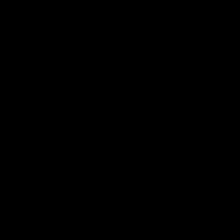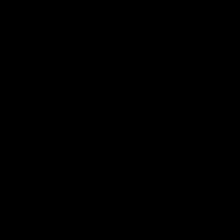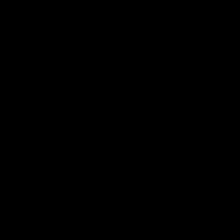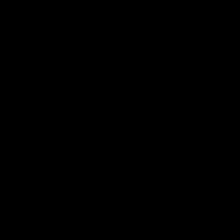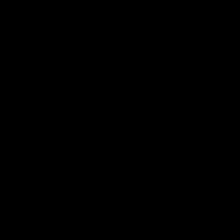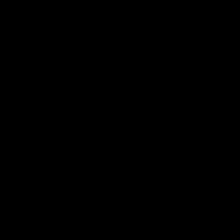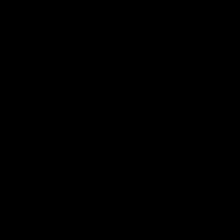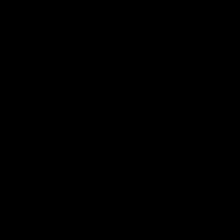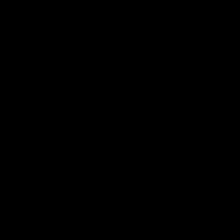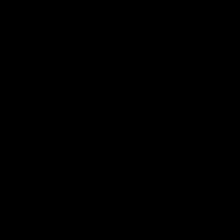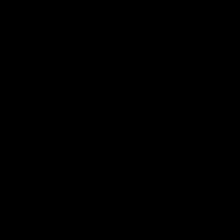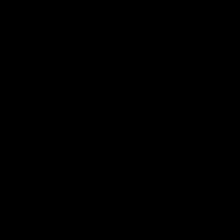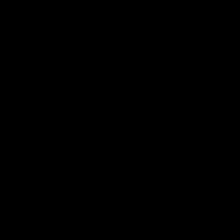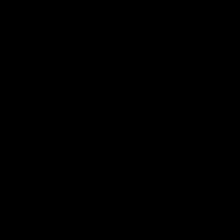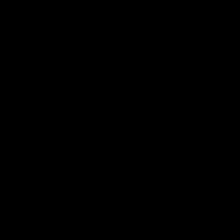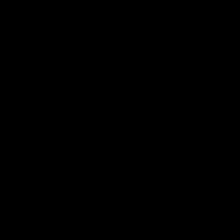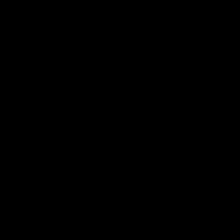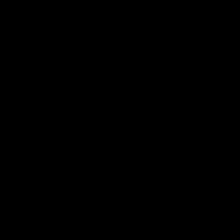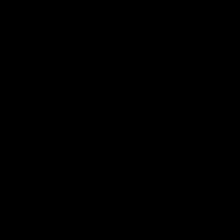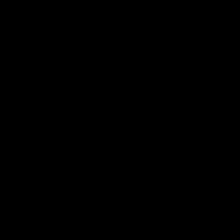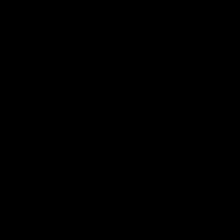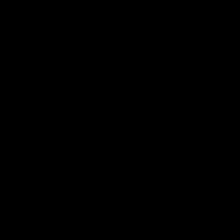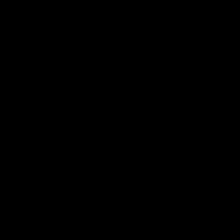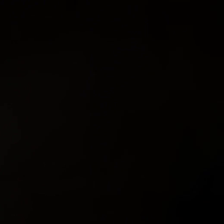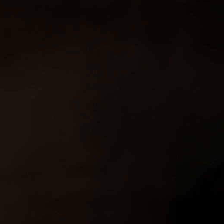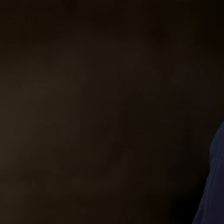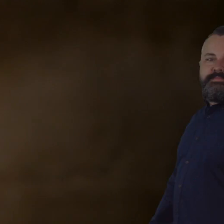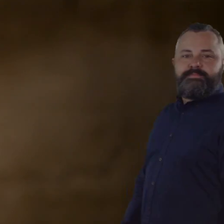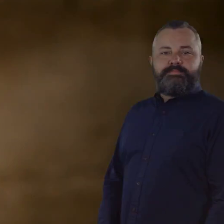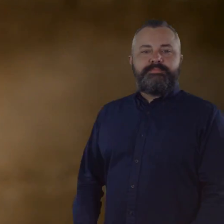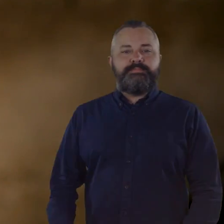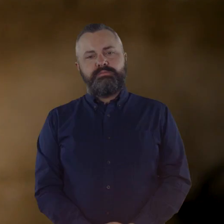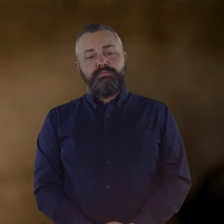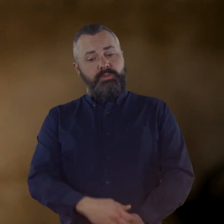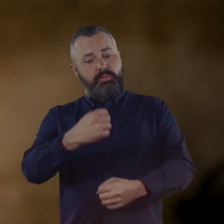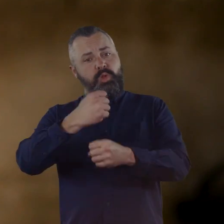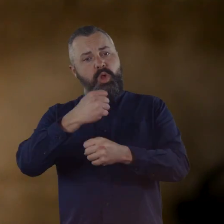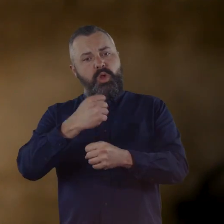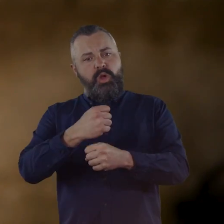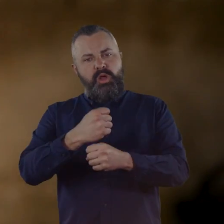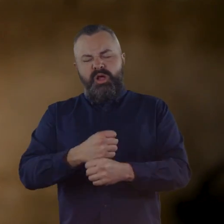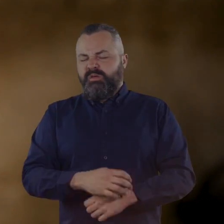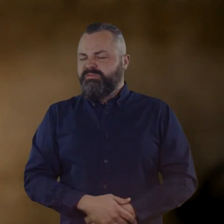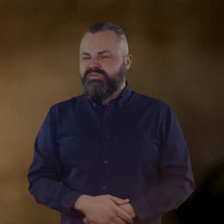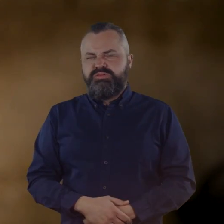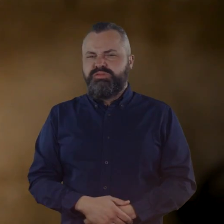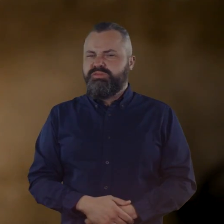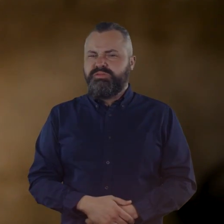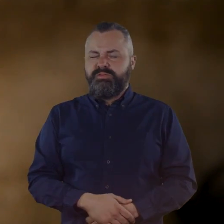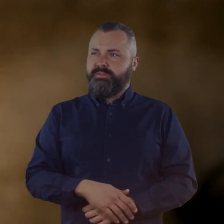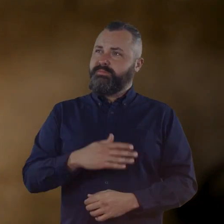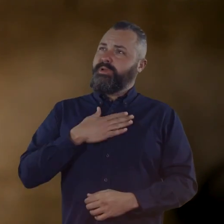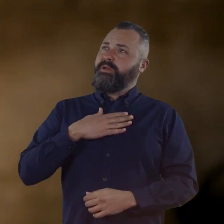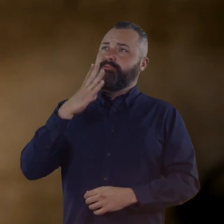Darkness, then real-life video of Laila. Employment, one of the ugliest things ever,